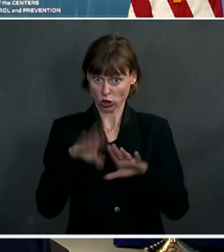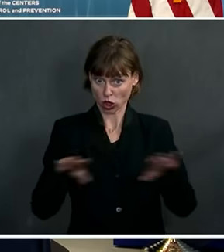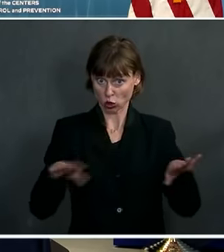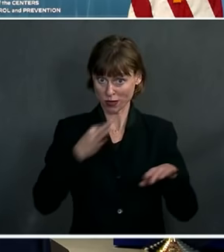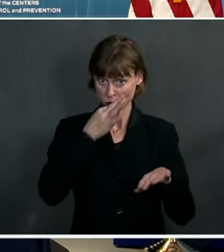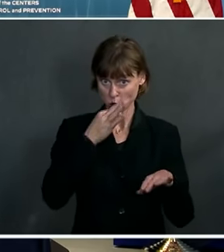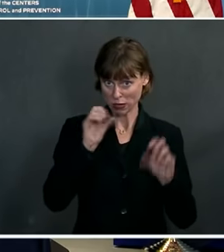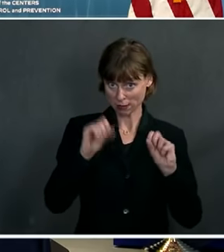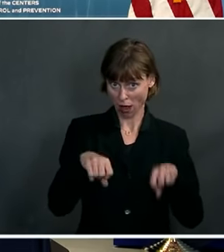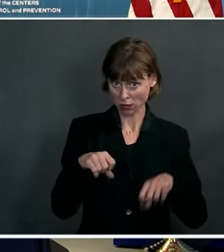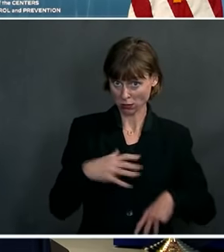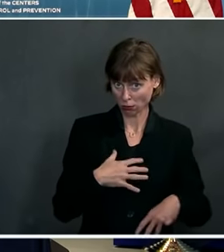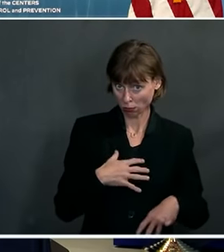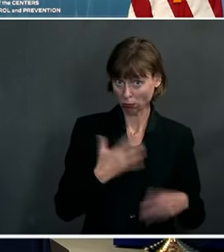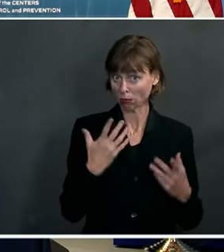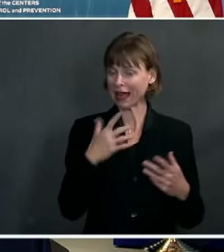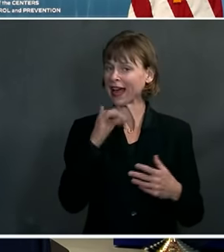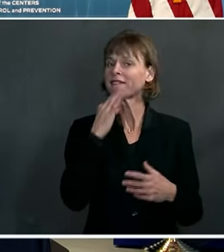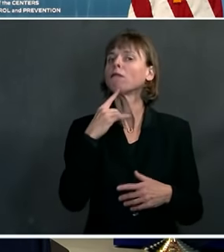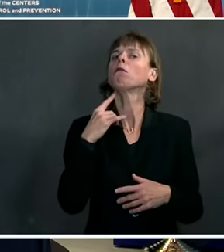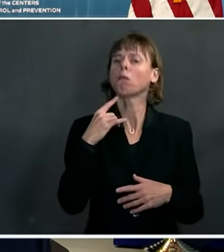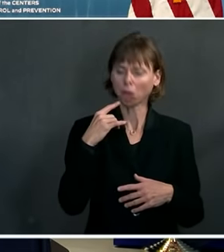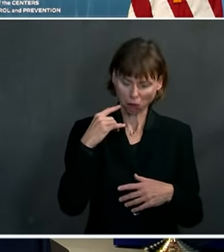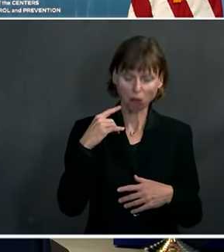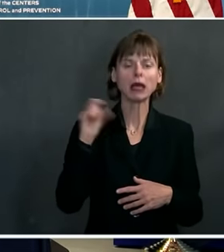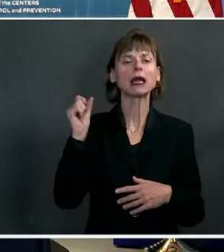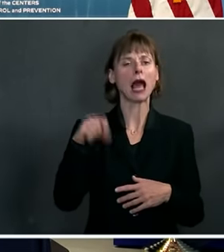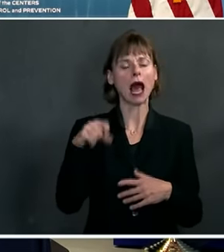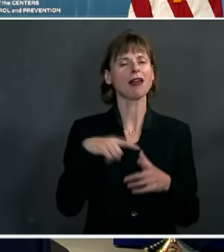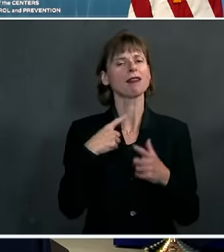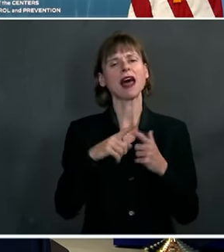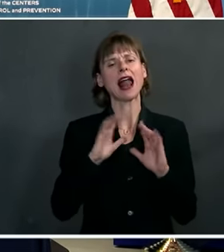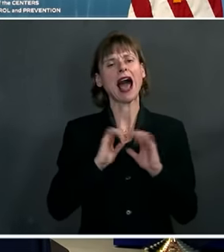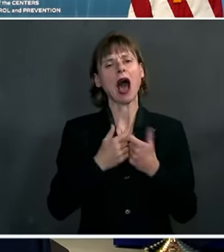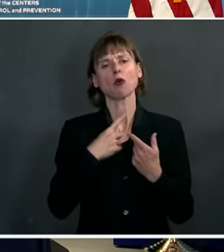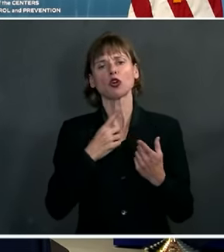are what is being done to to get to that goal?